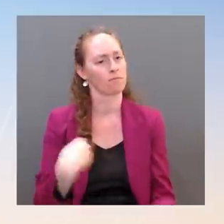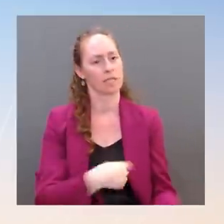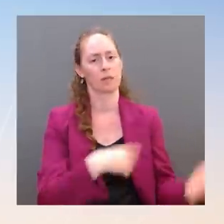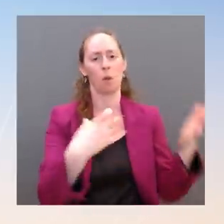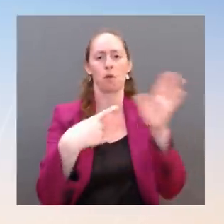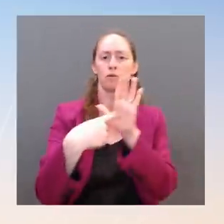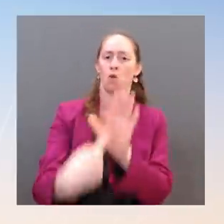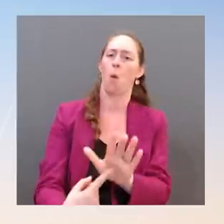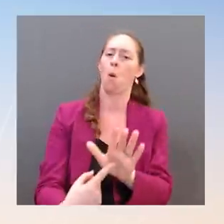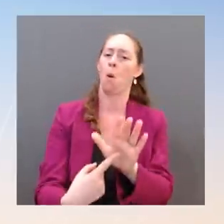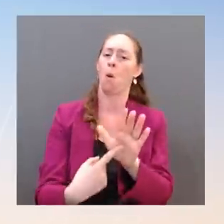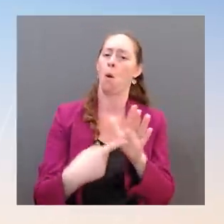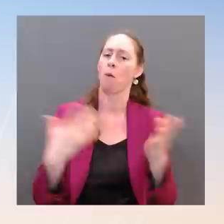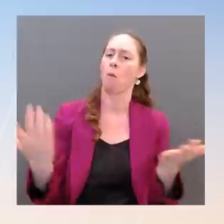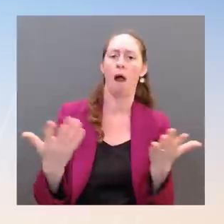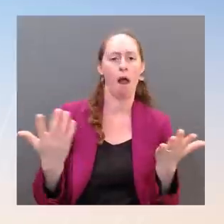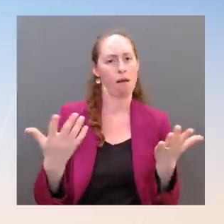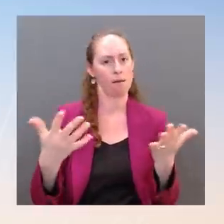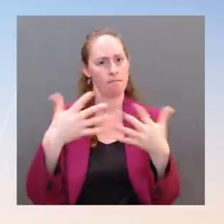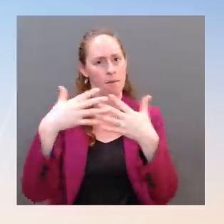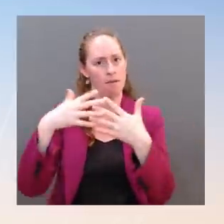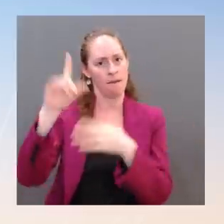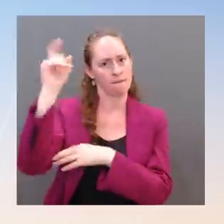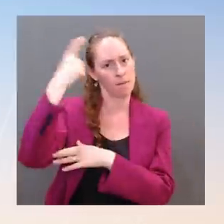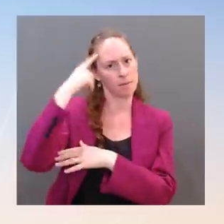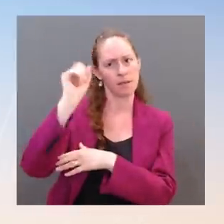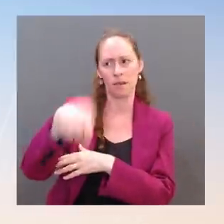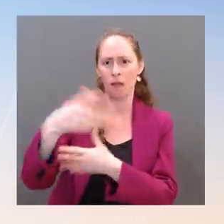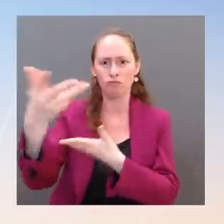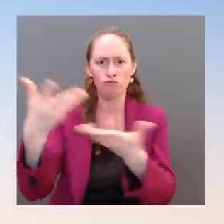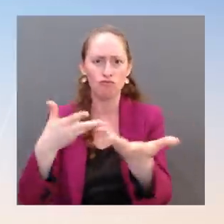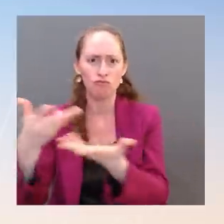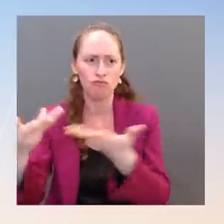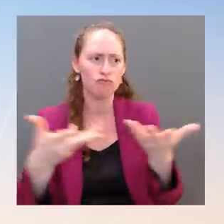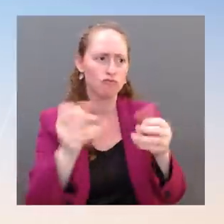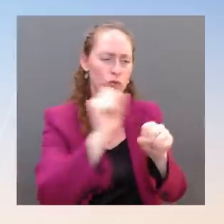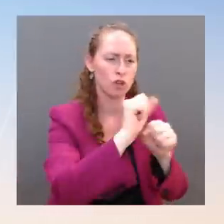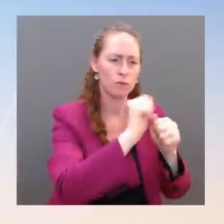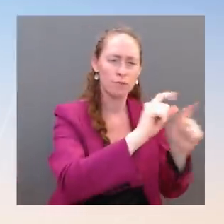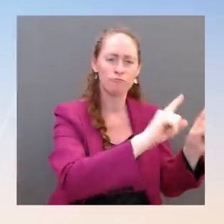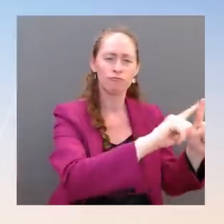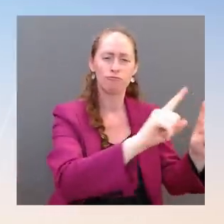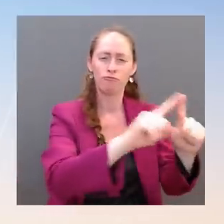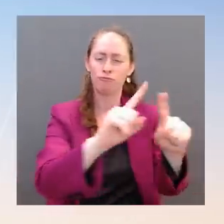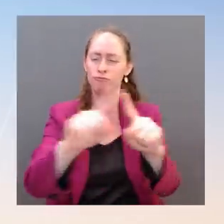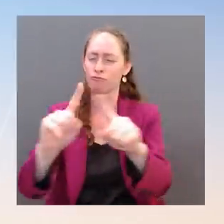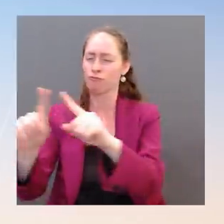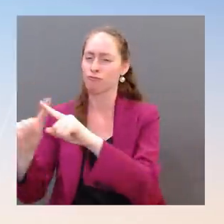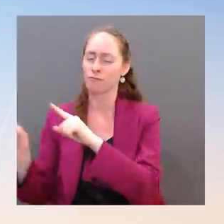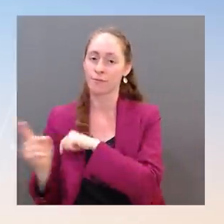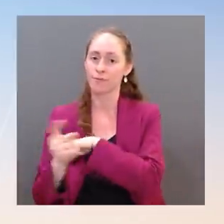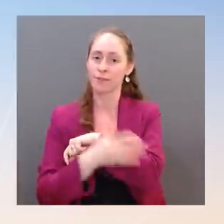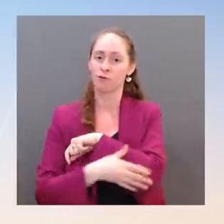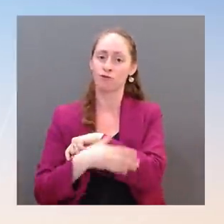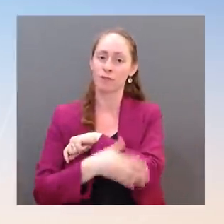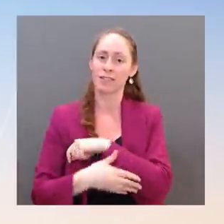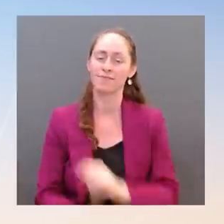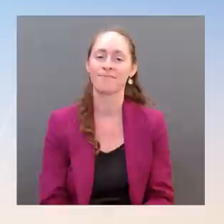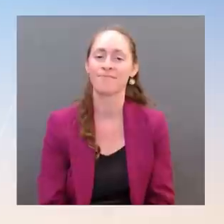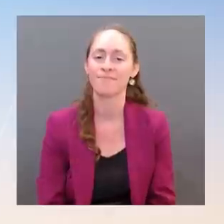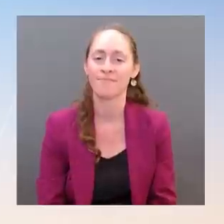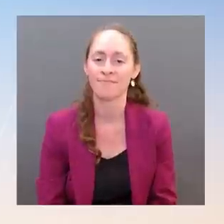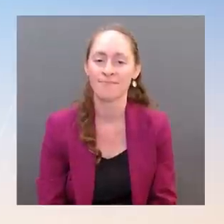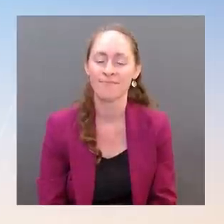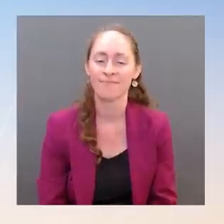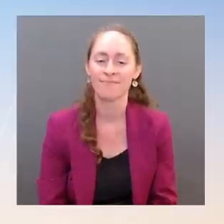can deliver for people everywhere. And we think we go into this trip very much with the wind at our back, with a strong case to make,